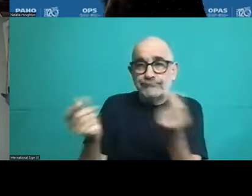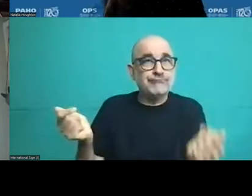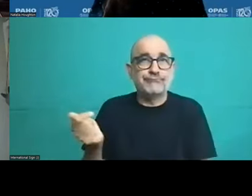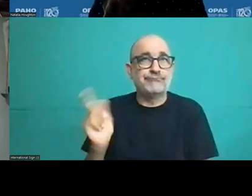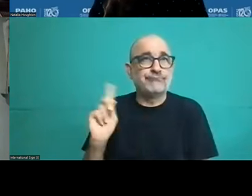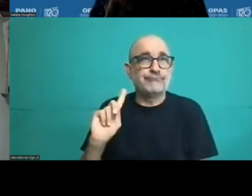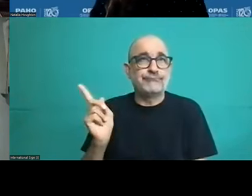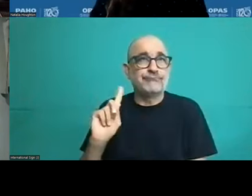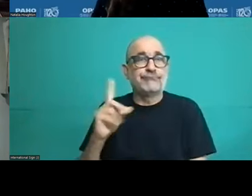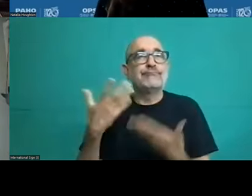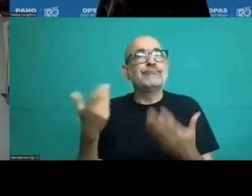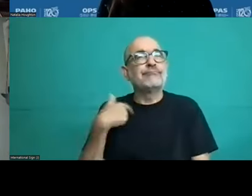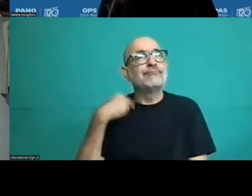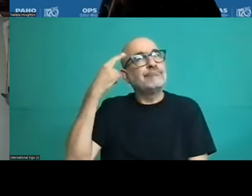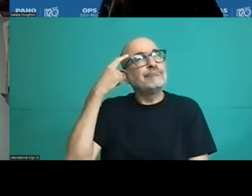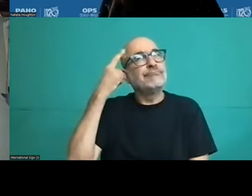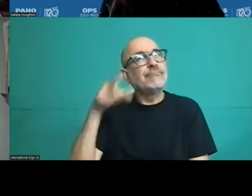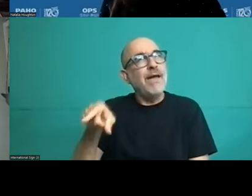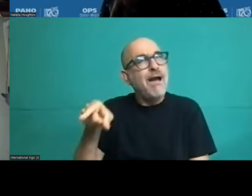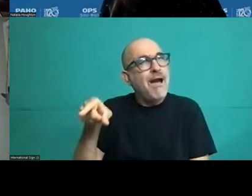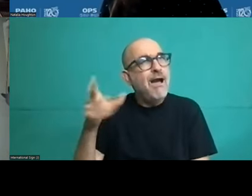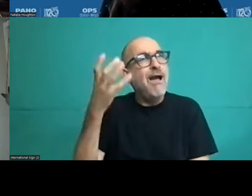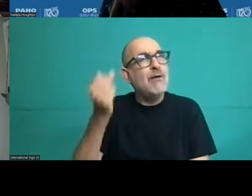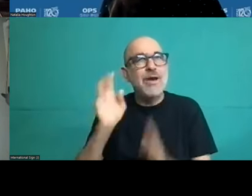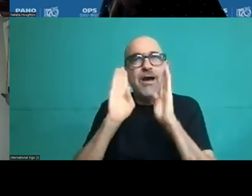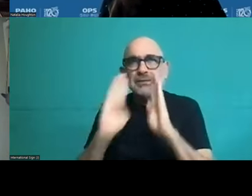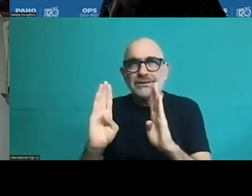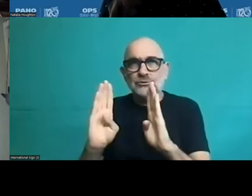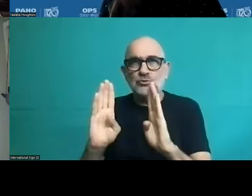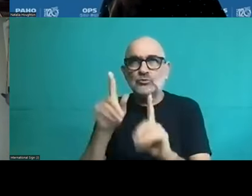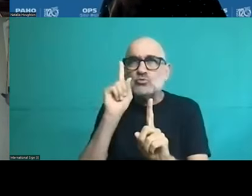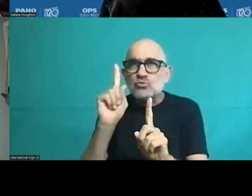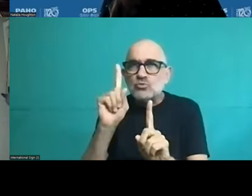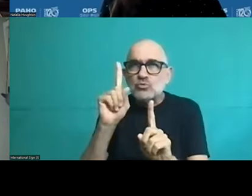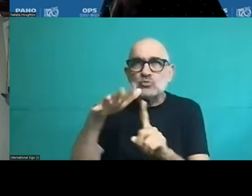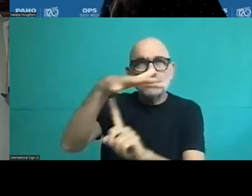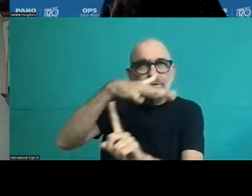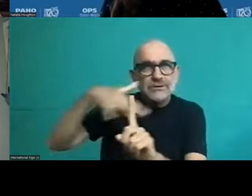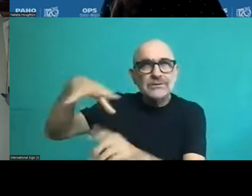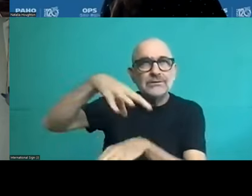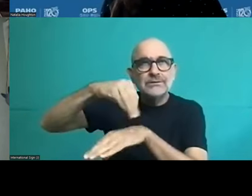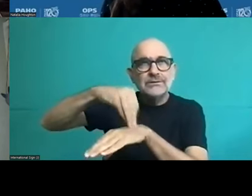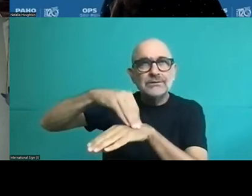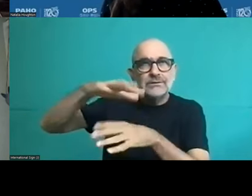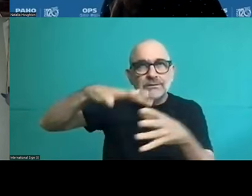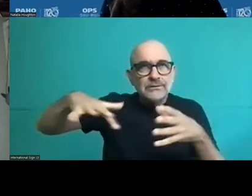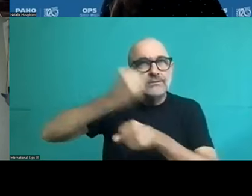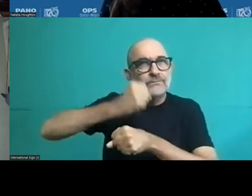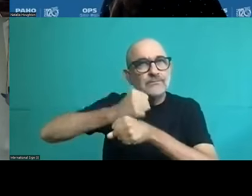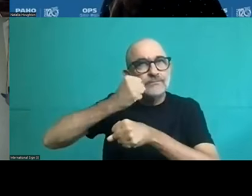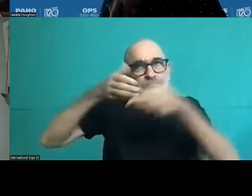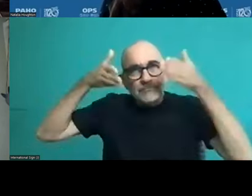retention and our work. And we have seen these three cases plus Brazil, but clearly